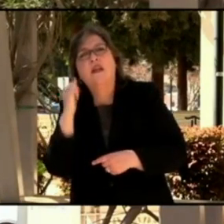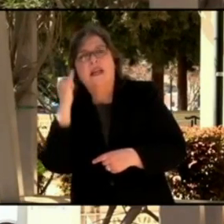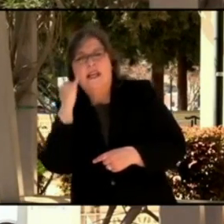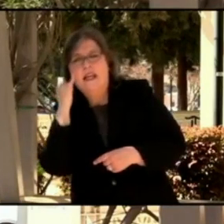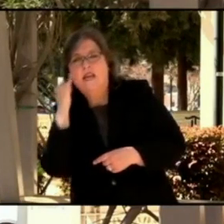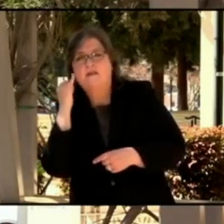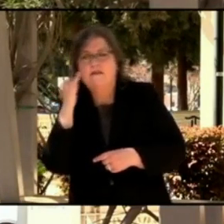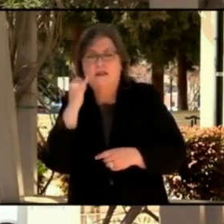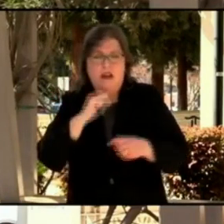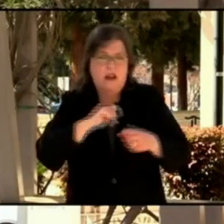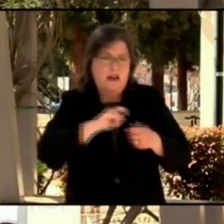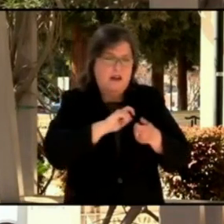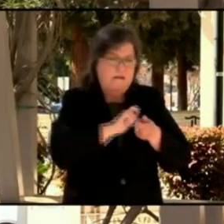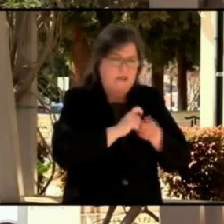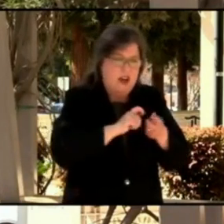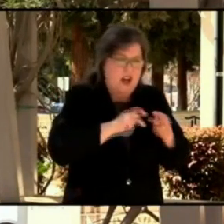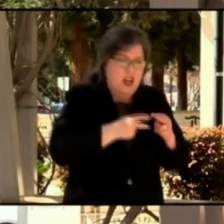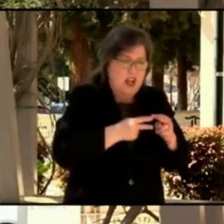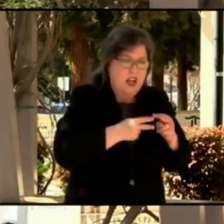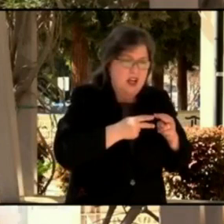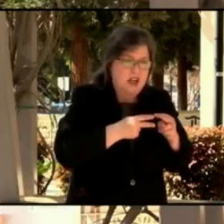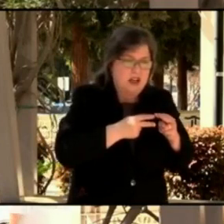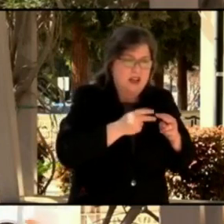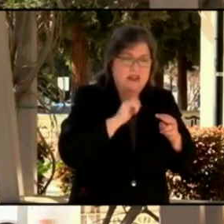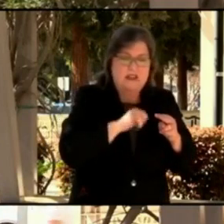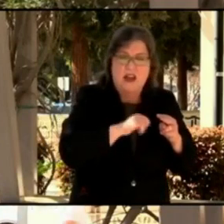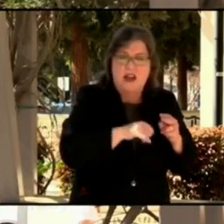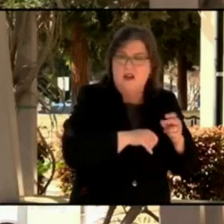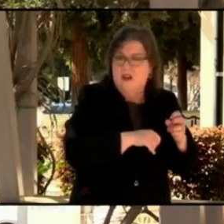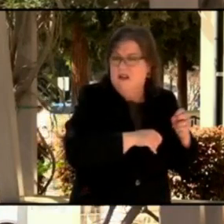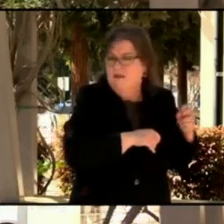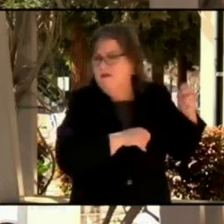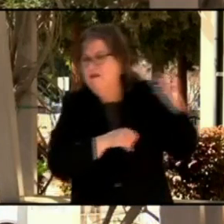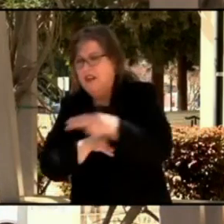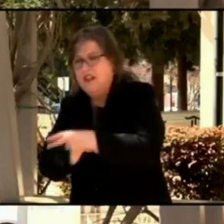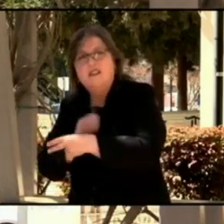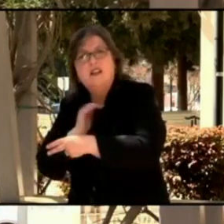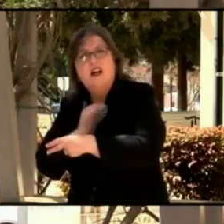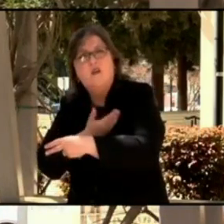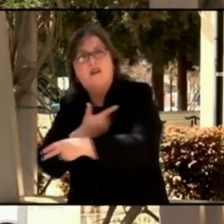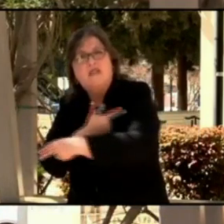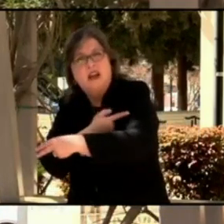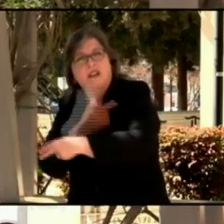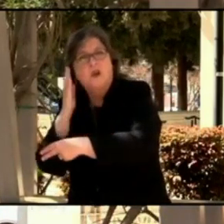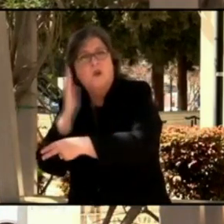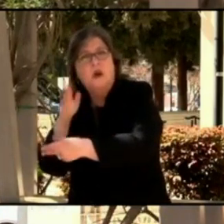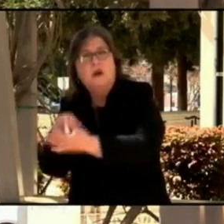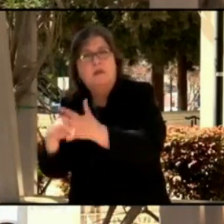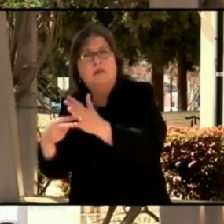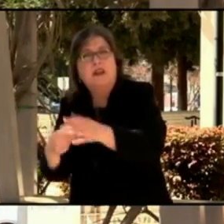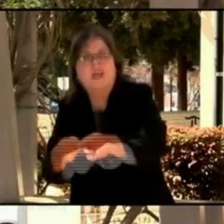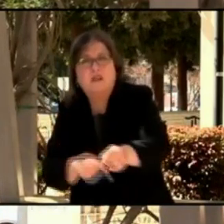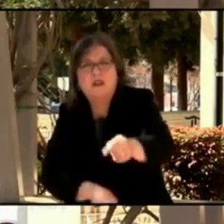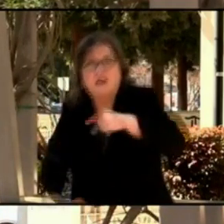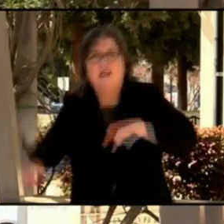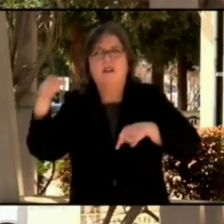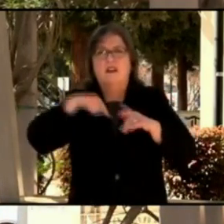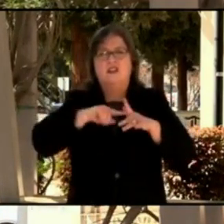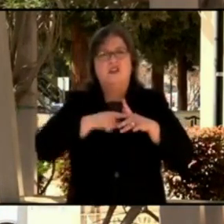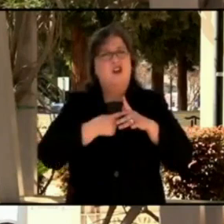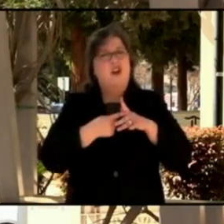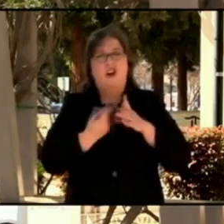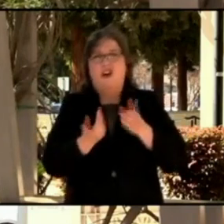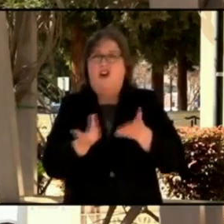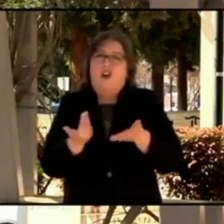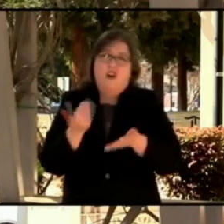vaccine, aren't we essentially back at square one? The question is, if one of these variants defeats the vaccine, aren't we back